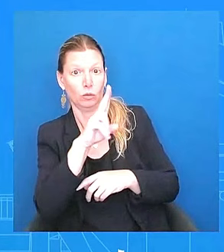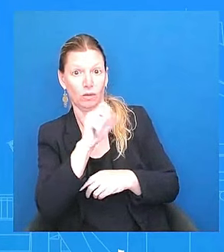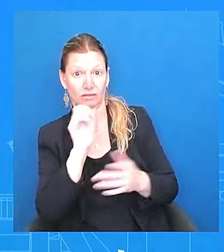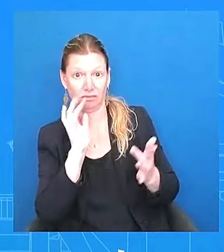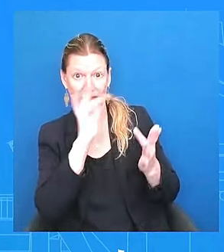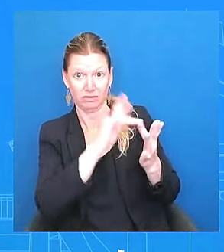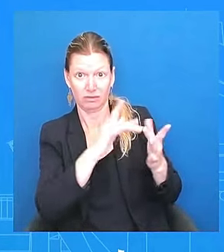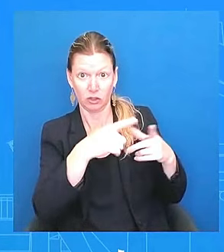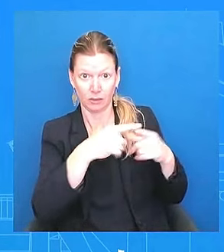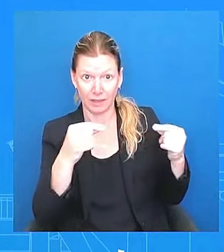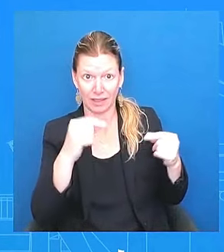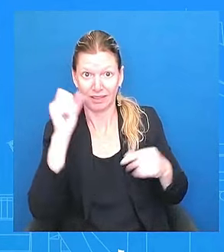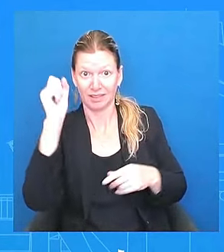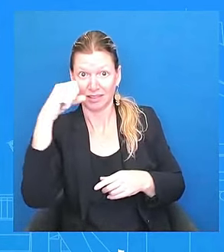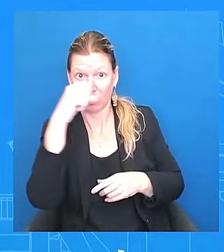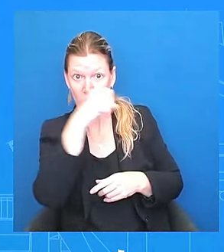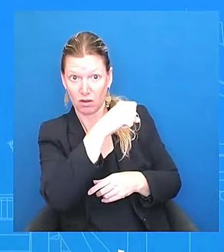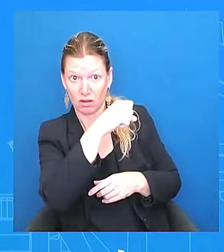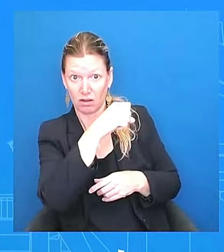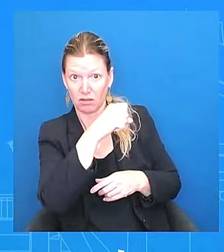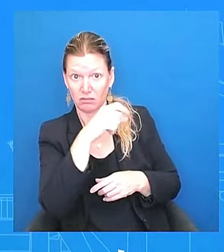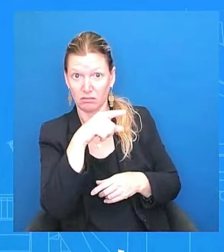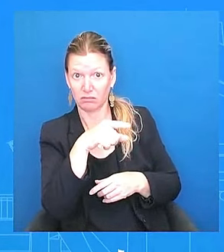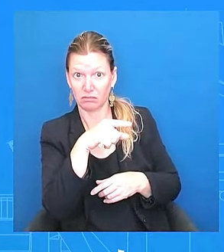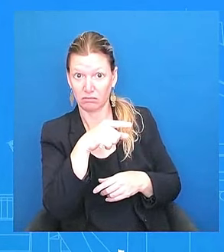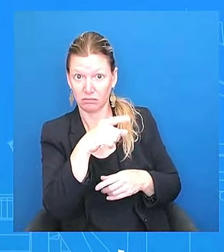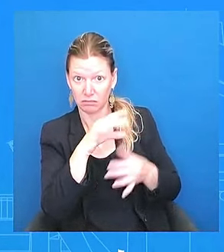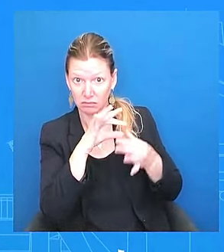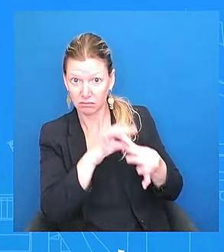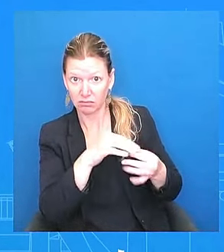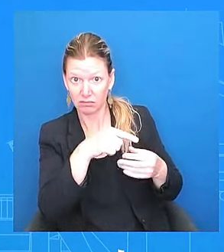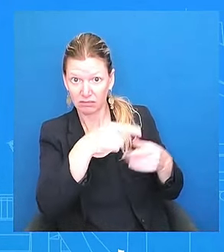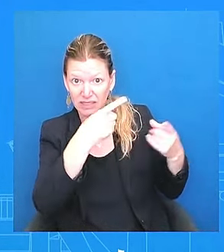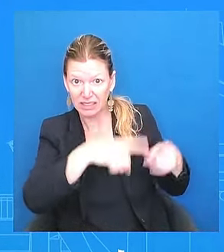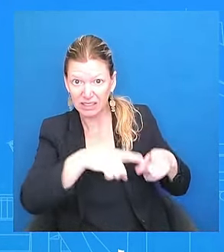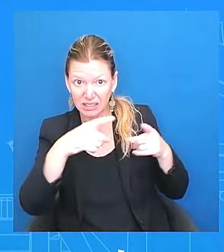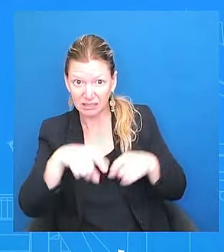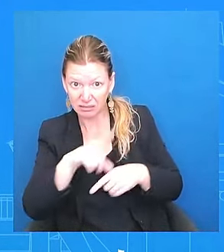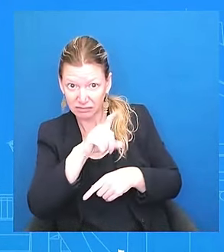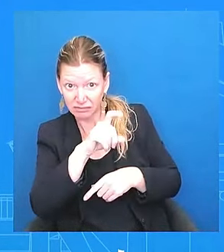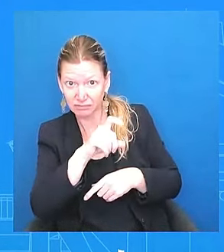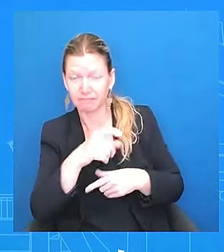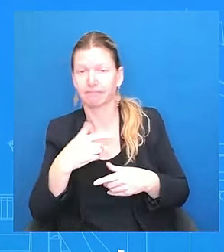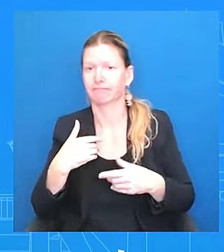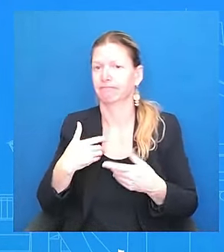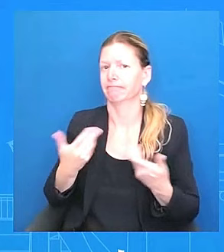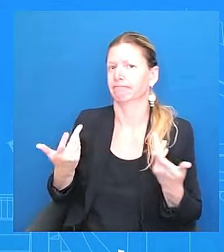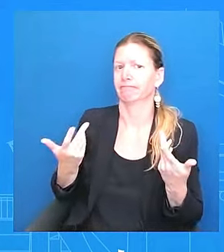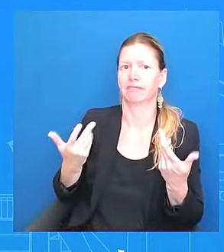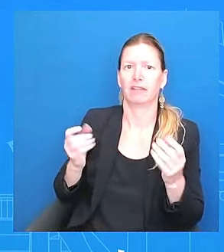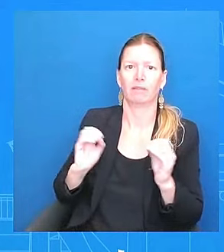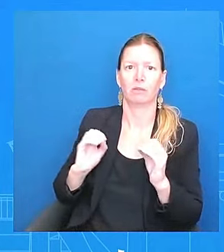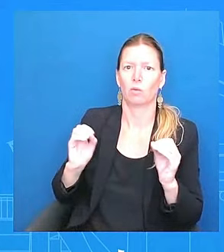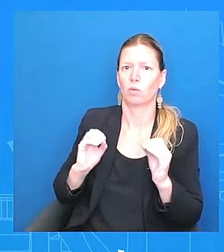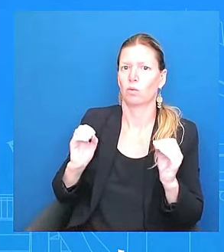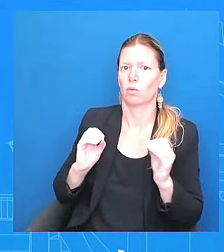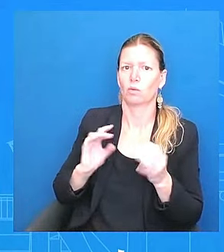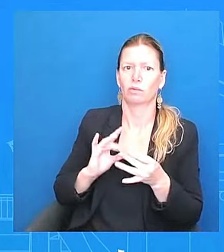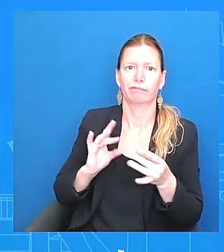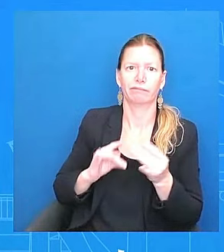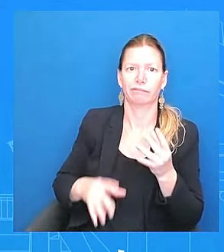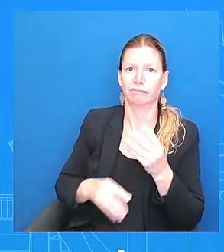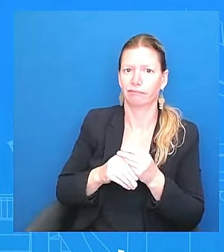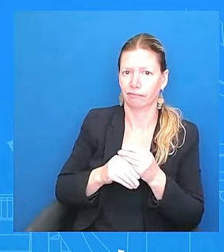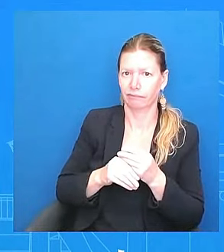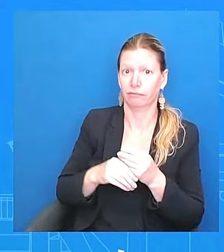I don't have any calls, obviously, to speak to at this time. But we encourage both sides to maintain open lines of communication